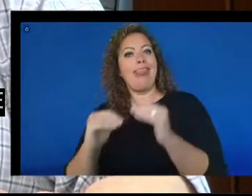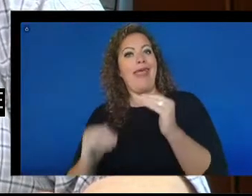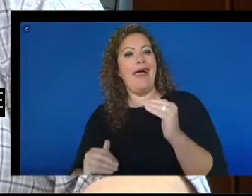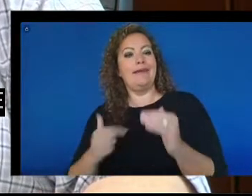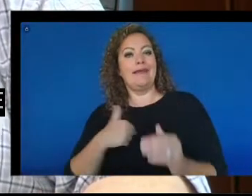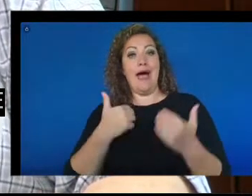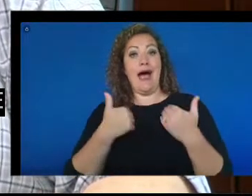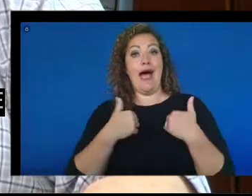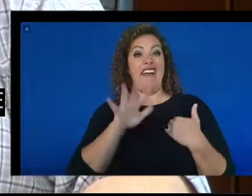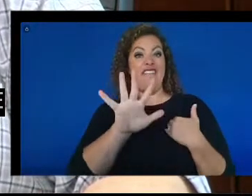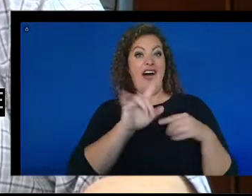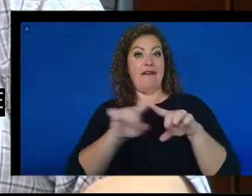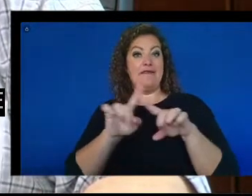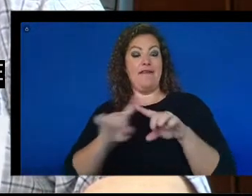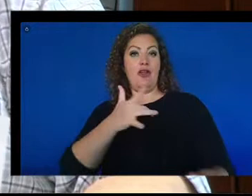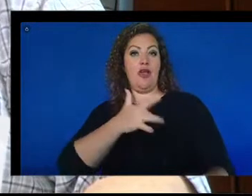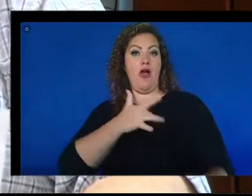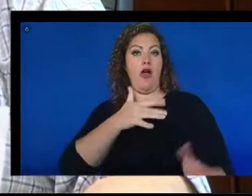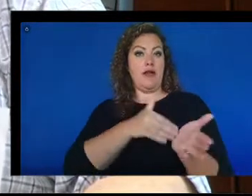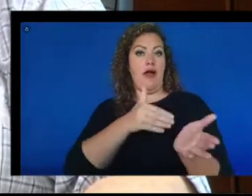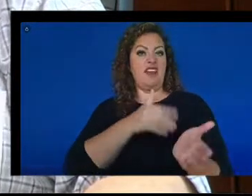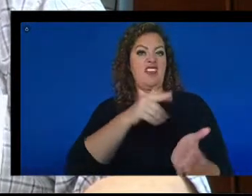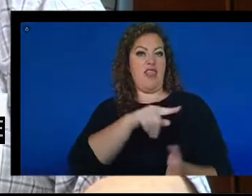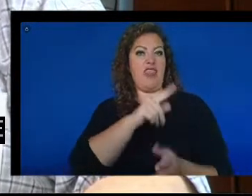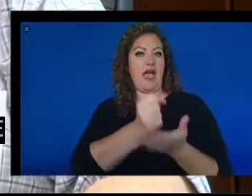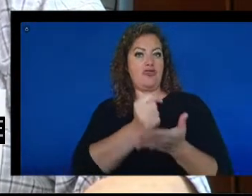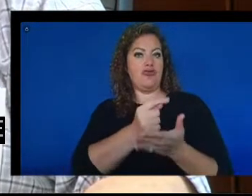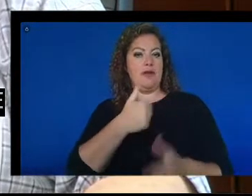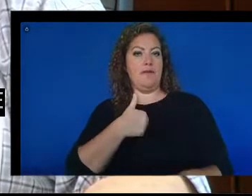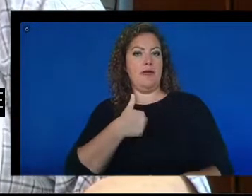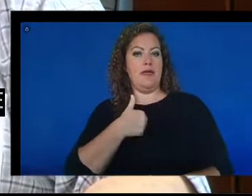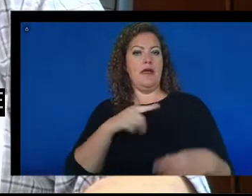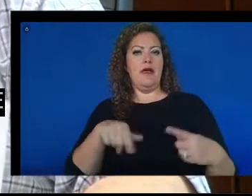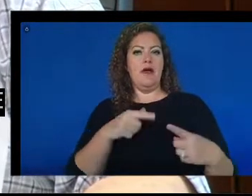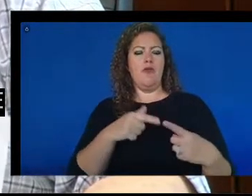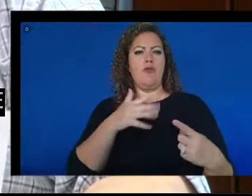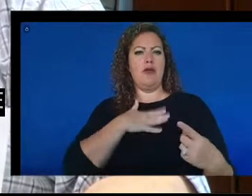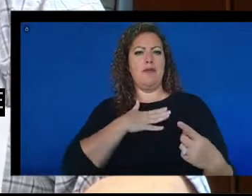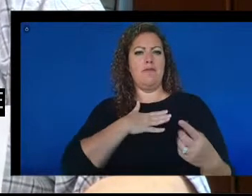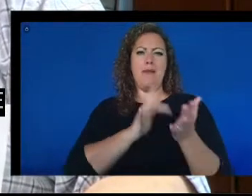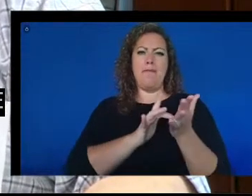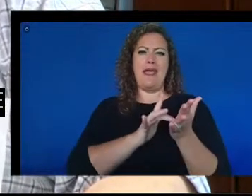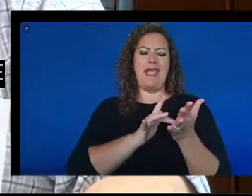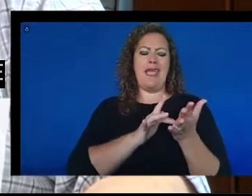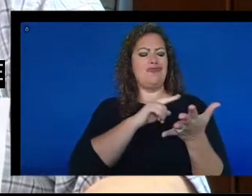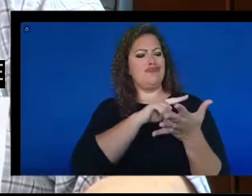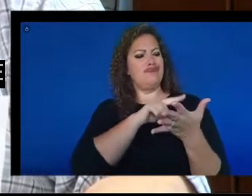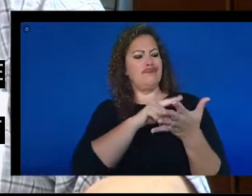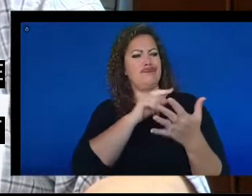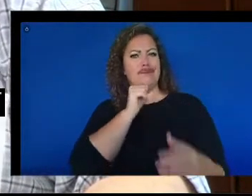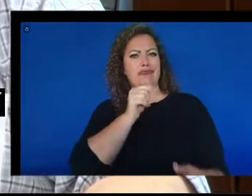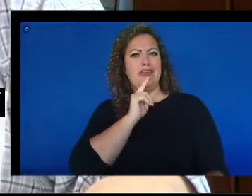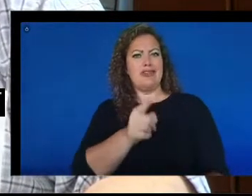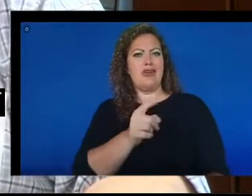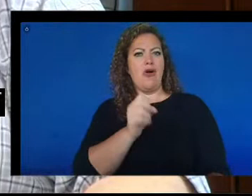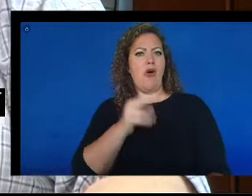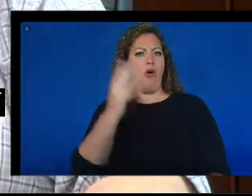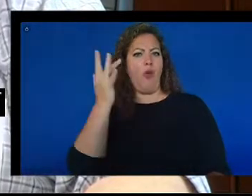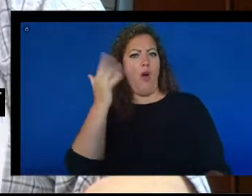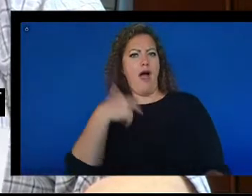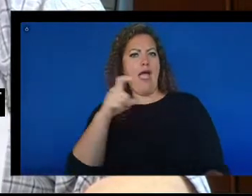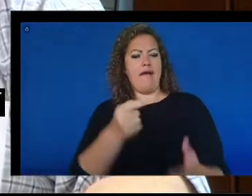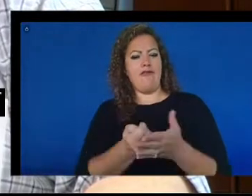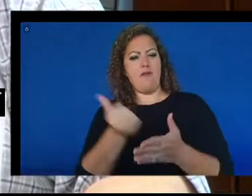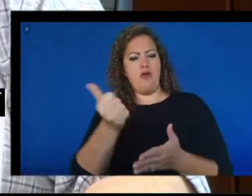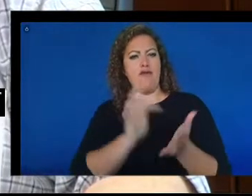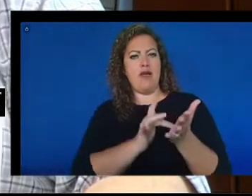cardiologists who treat me. When I have questions about a medication or why I haven't taken off a medication, I